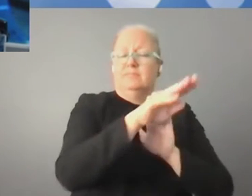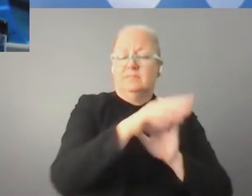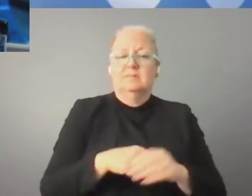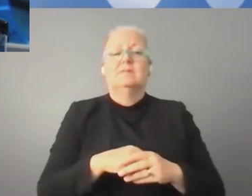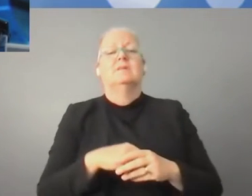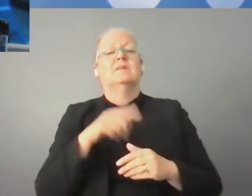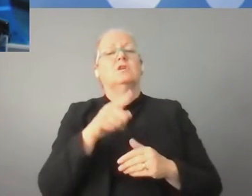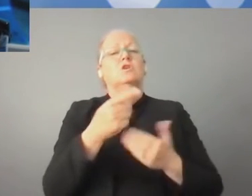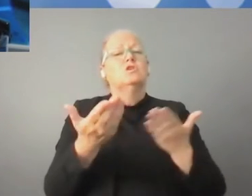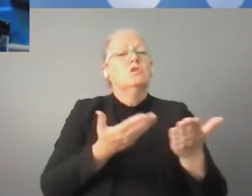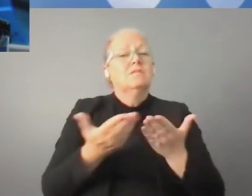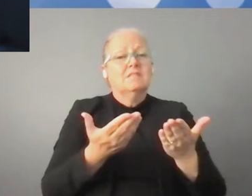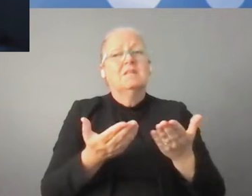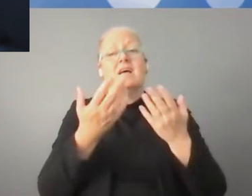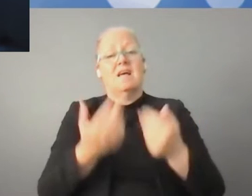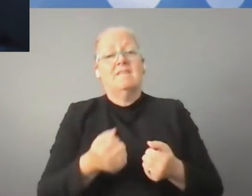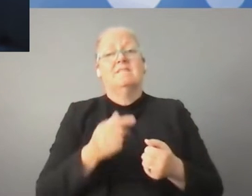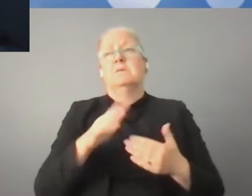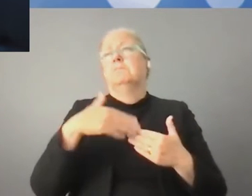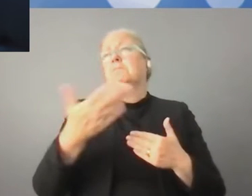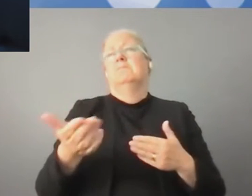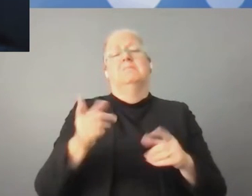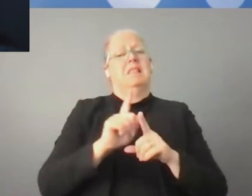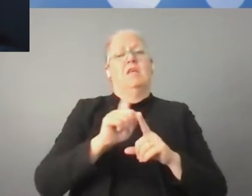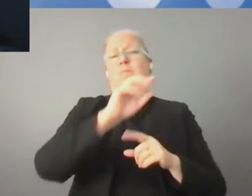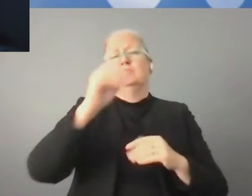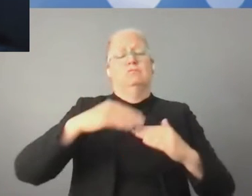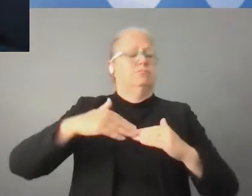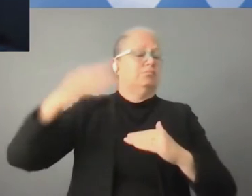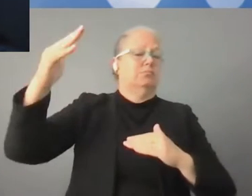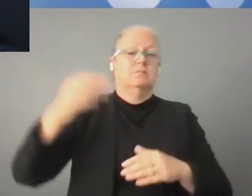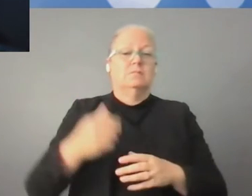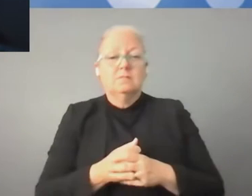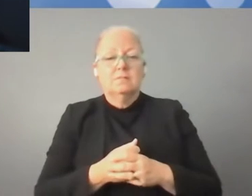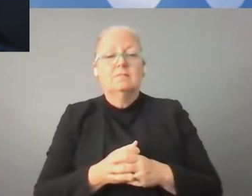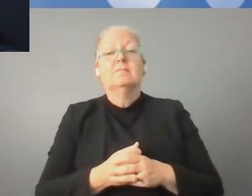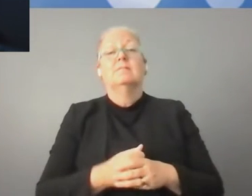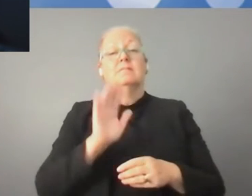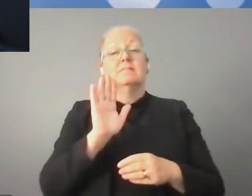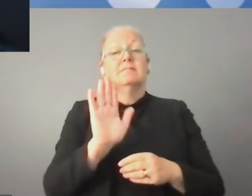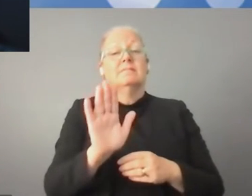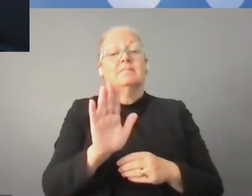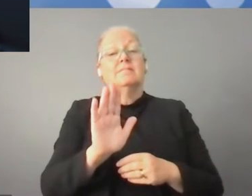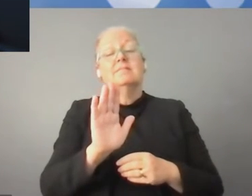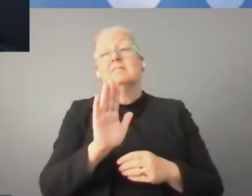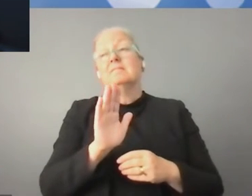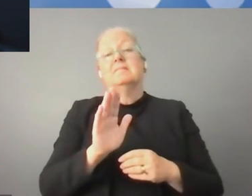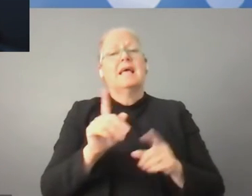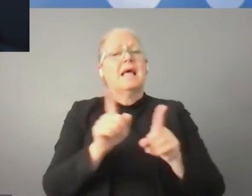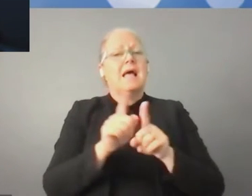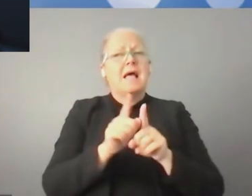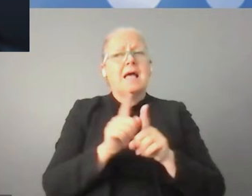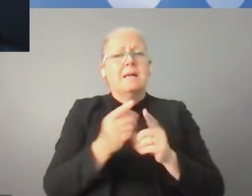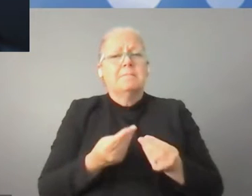20% And a powerful incentive system for the IT sector has been